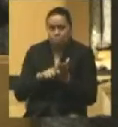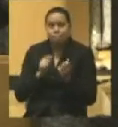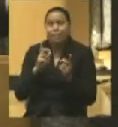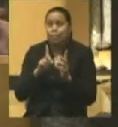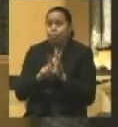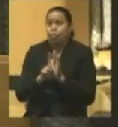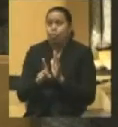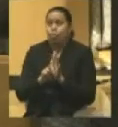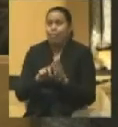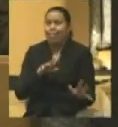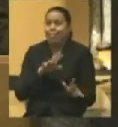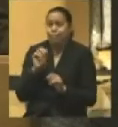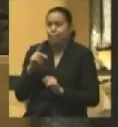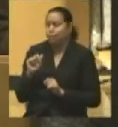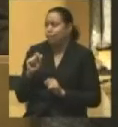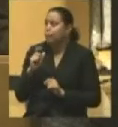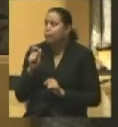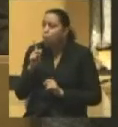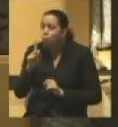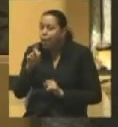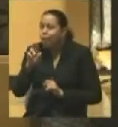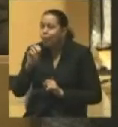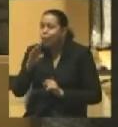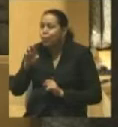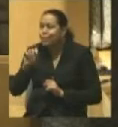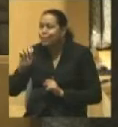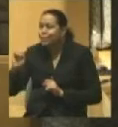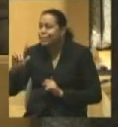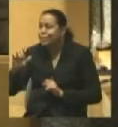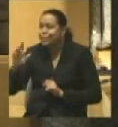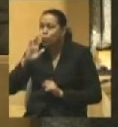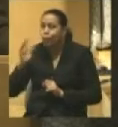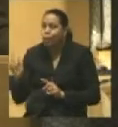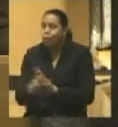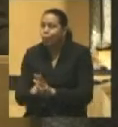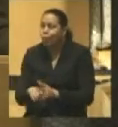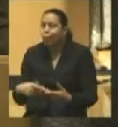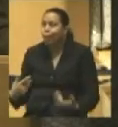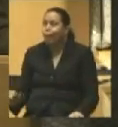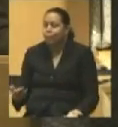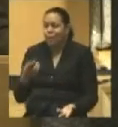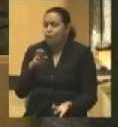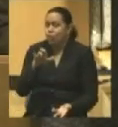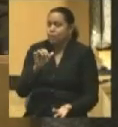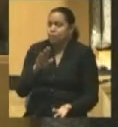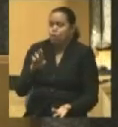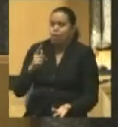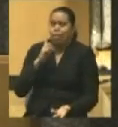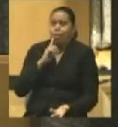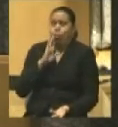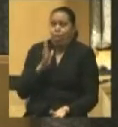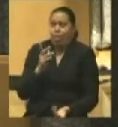Harrisburg, because no one knew where Robert E. Lee might go, uh, in an invasion of the North. And Harrisburg was a very likely target. They're